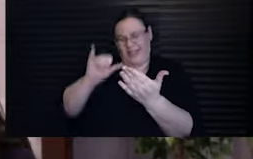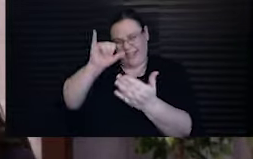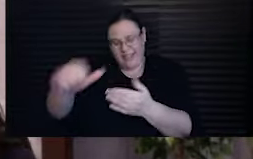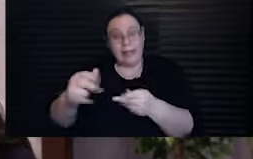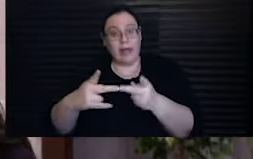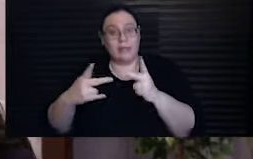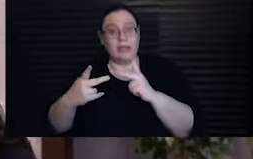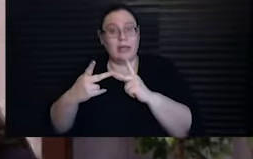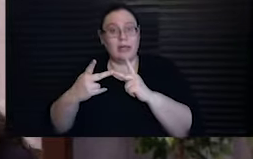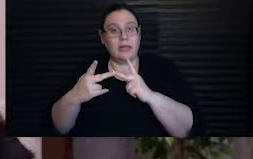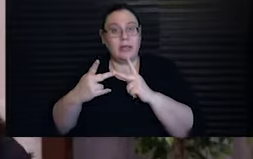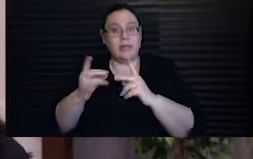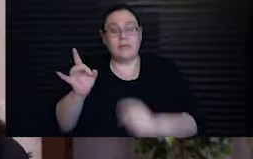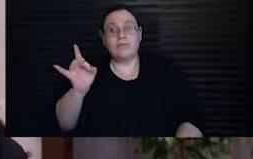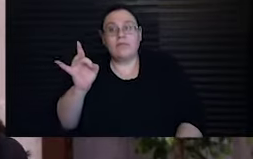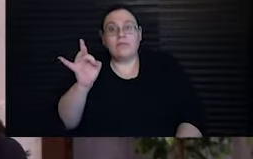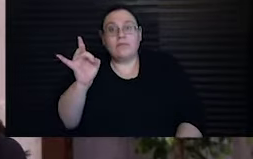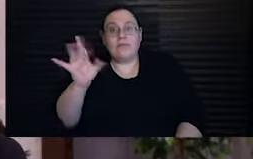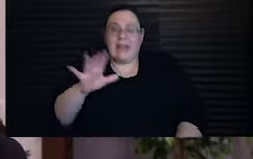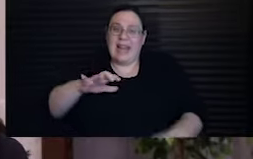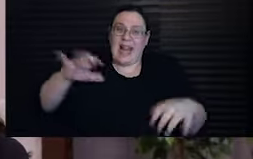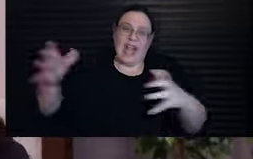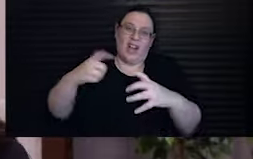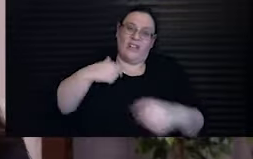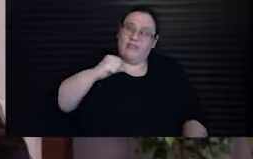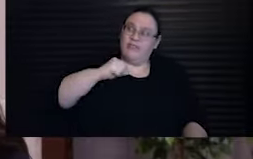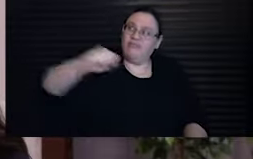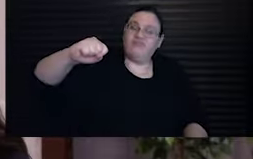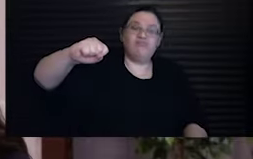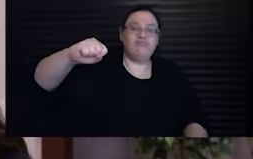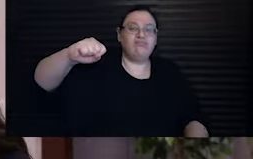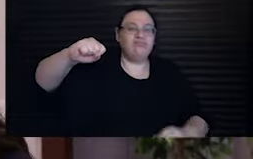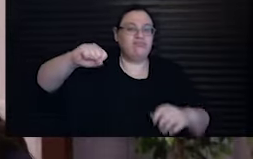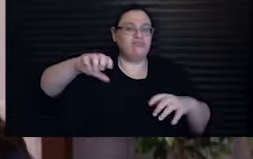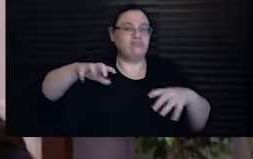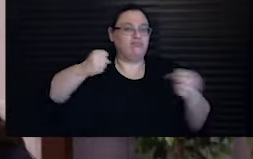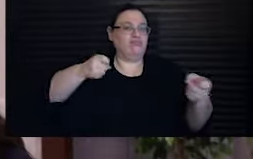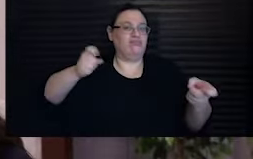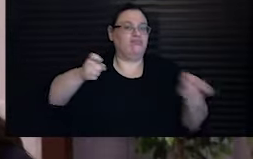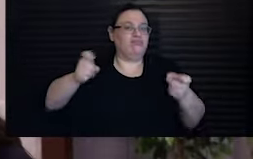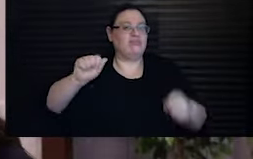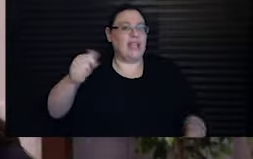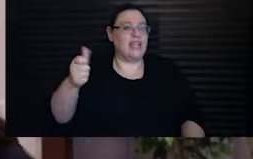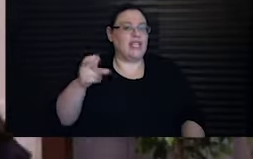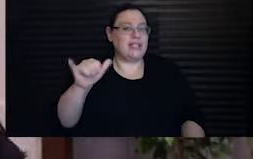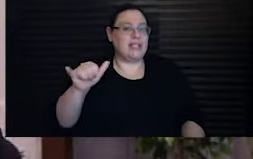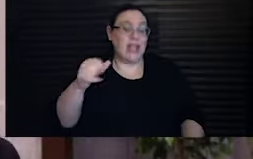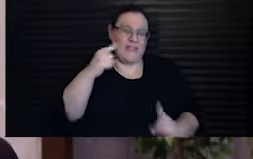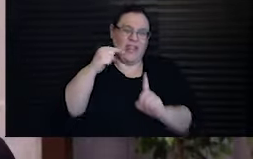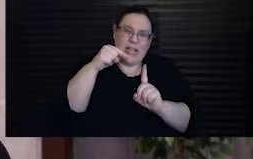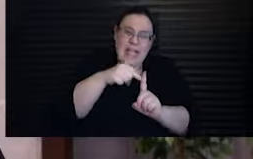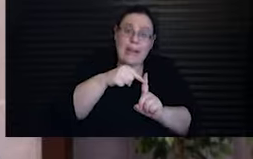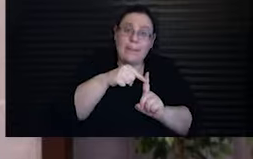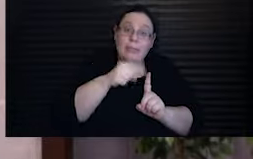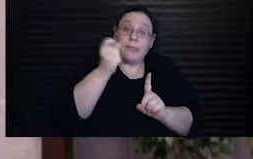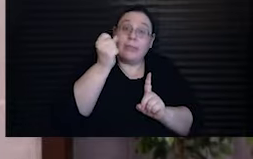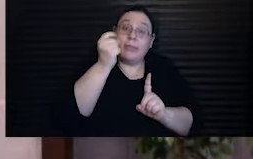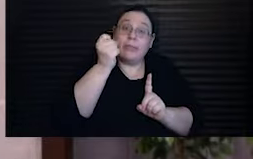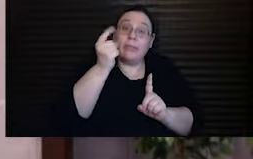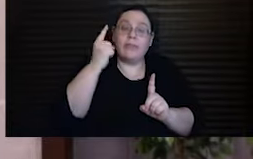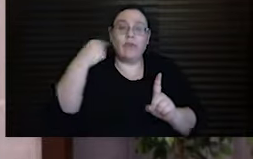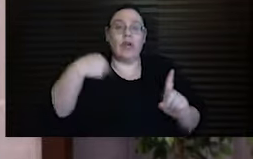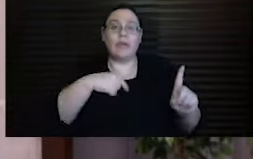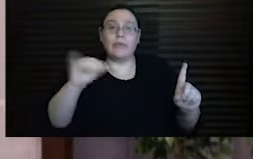place was a stunning act of resistance and assertion of agency. It was for him. But it was also for us.